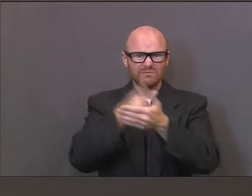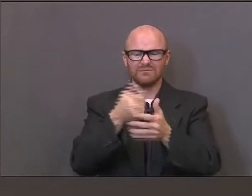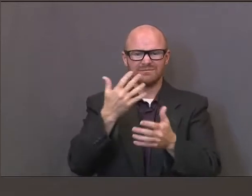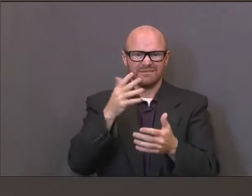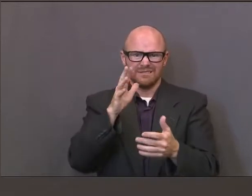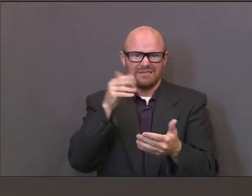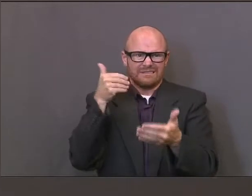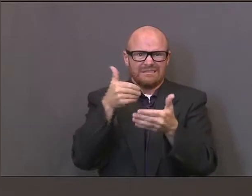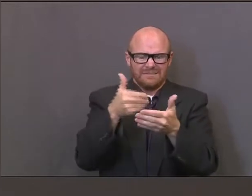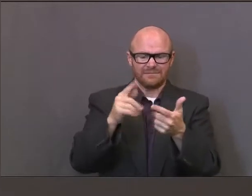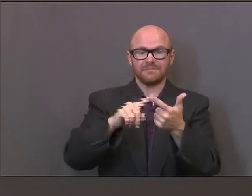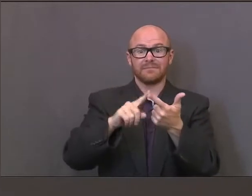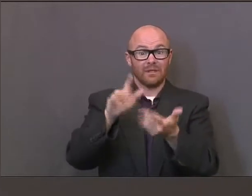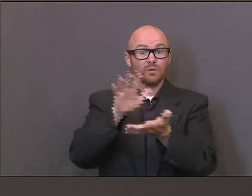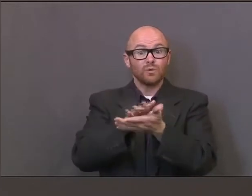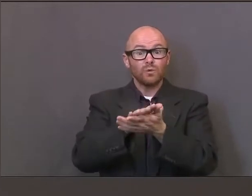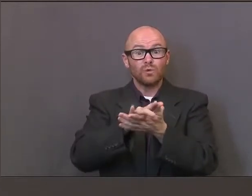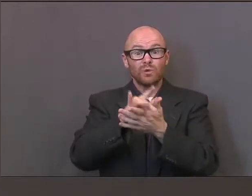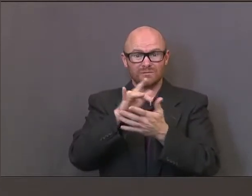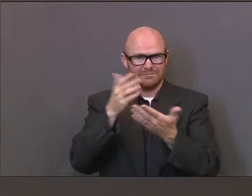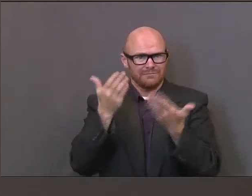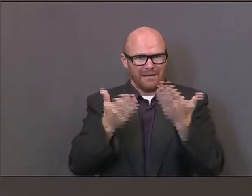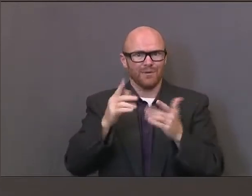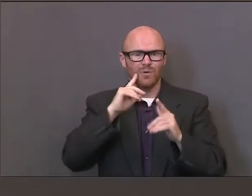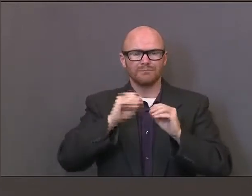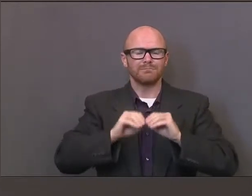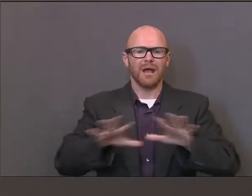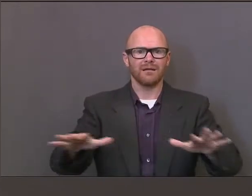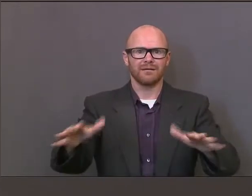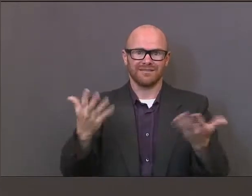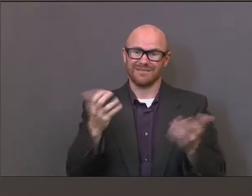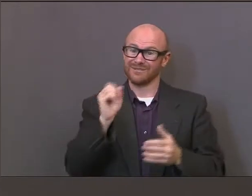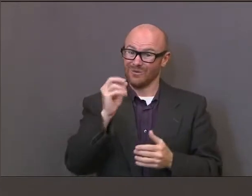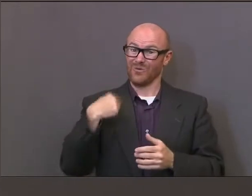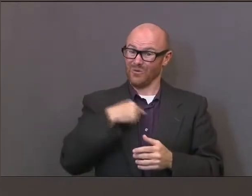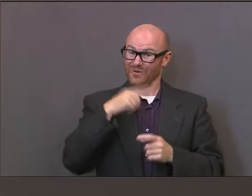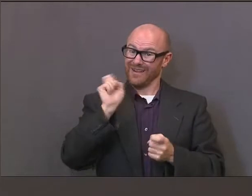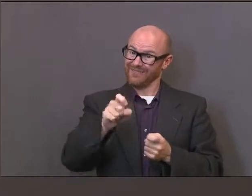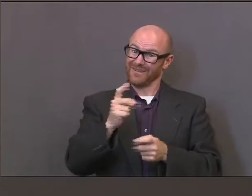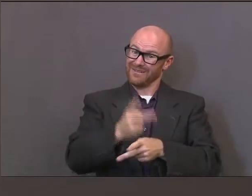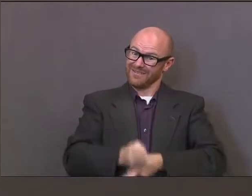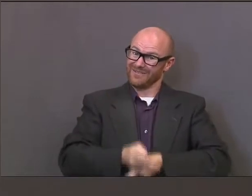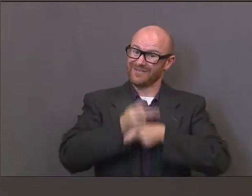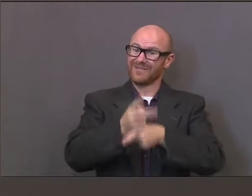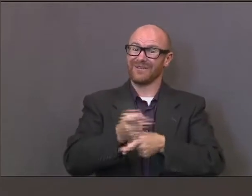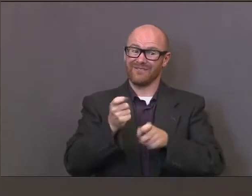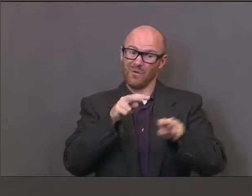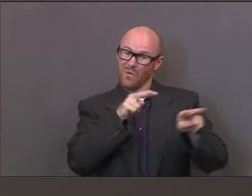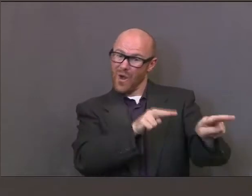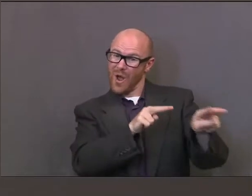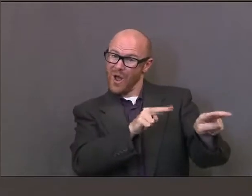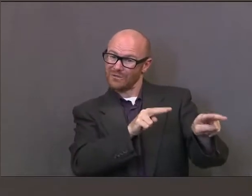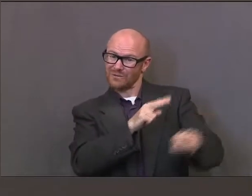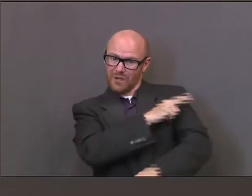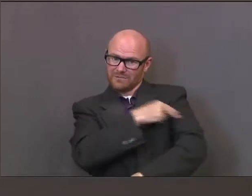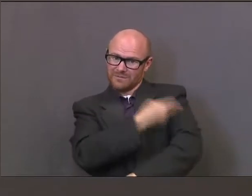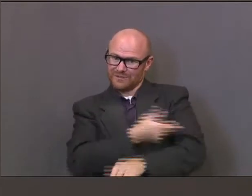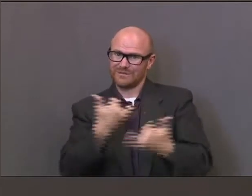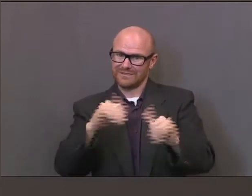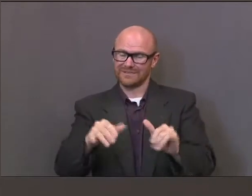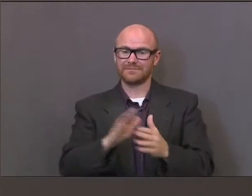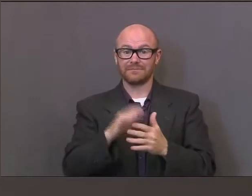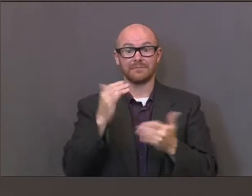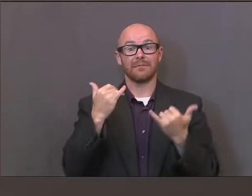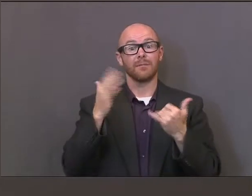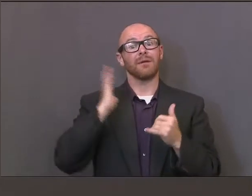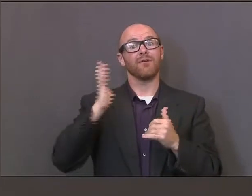surges that can happen as we now start getting closer contact with each other, and our density kind of increases as we go in